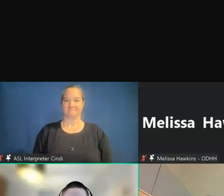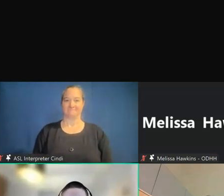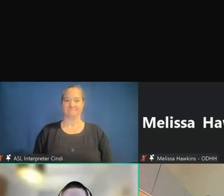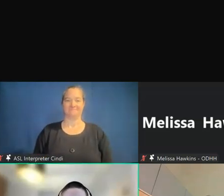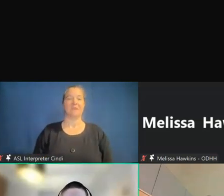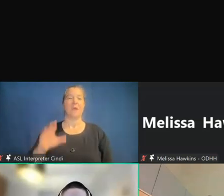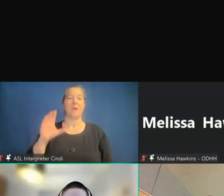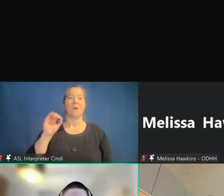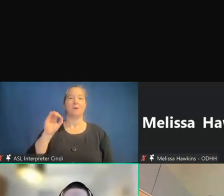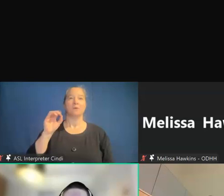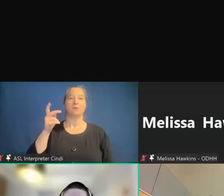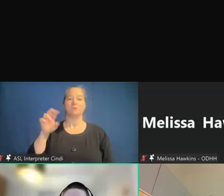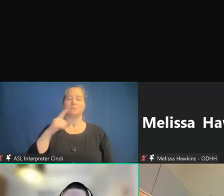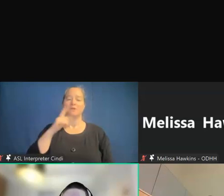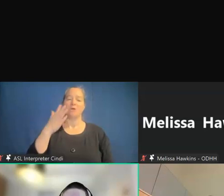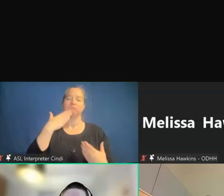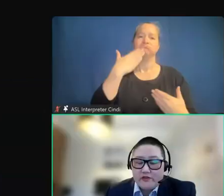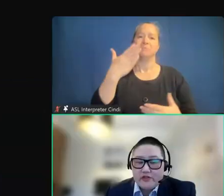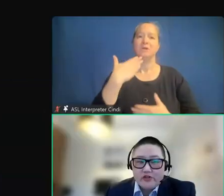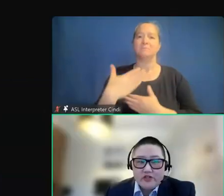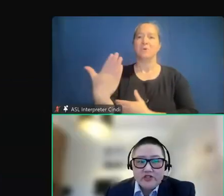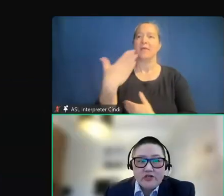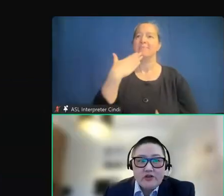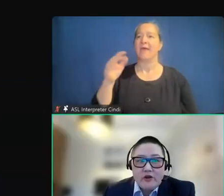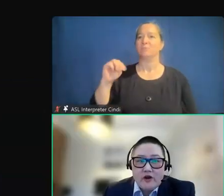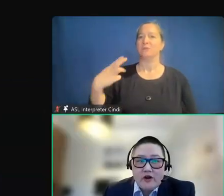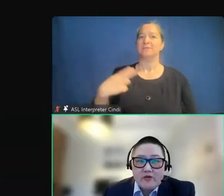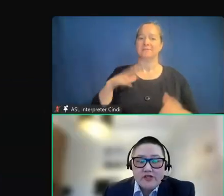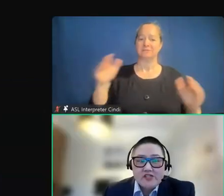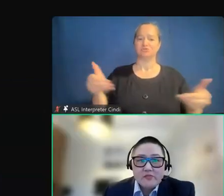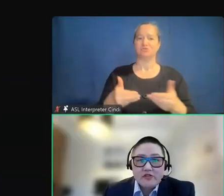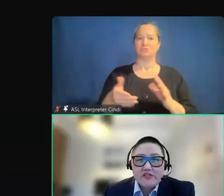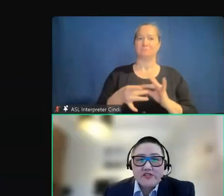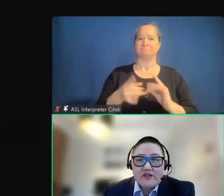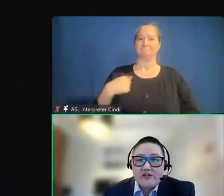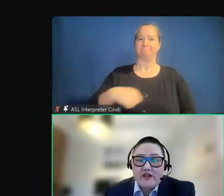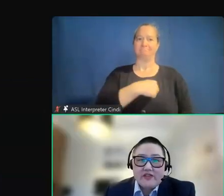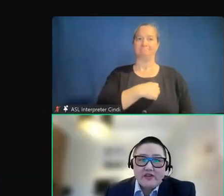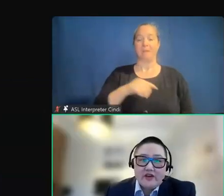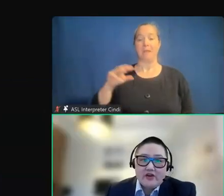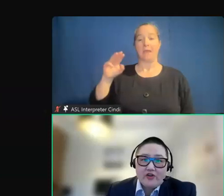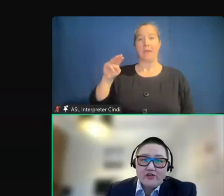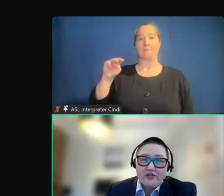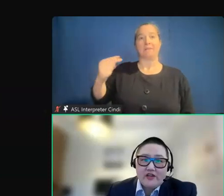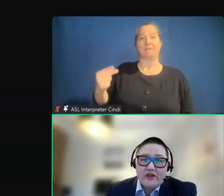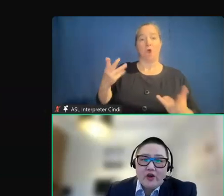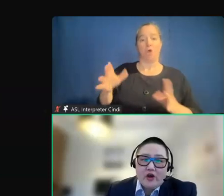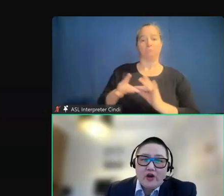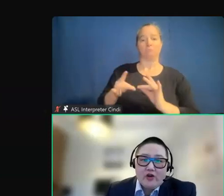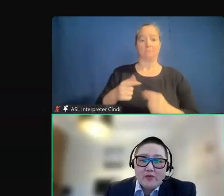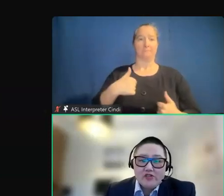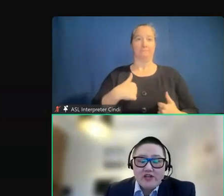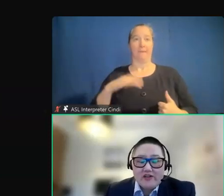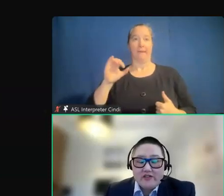Great, thank you. Good morning. Thank you, Melissa, for the introduction. As Melissa said, Kathy and I are here today